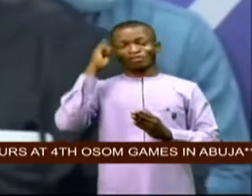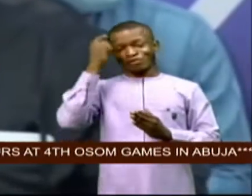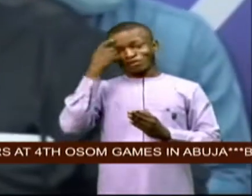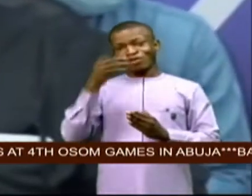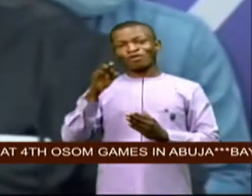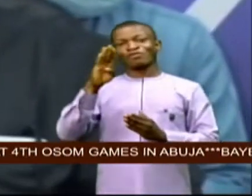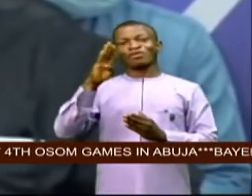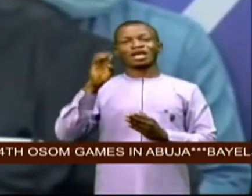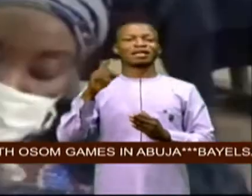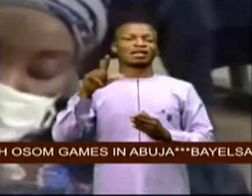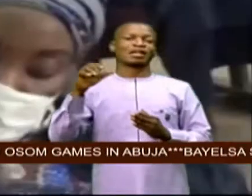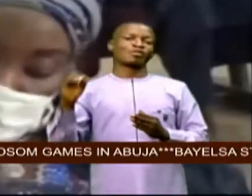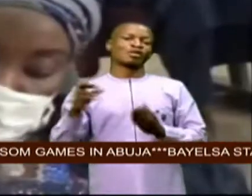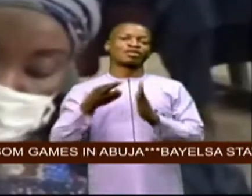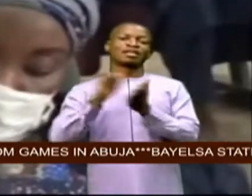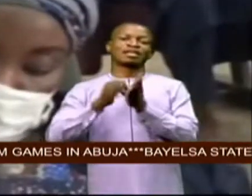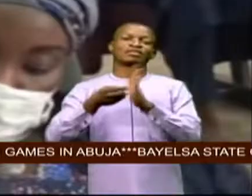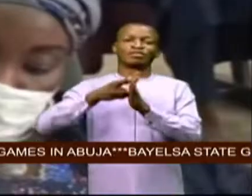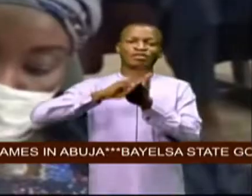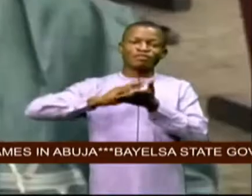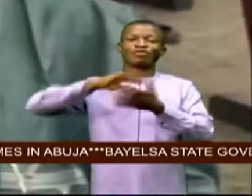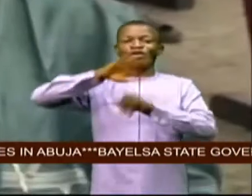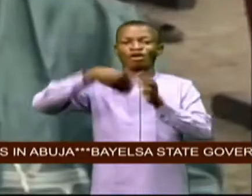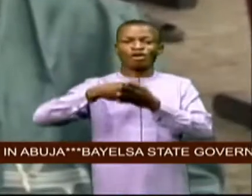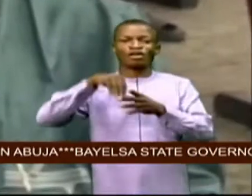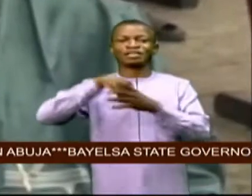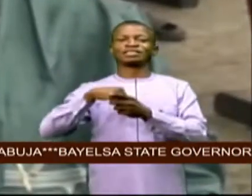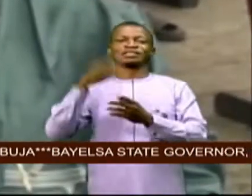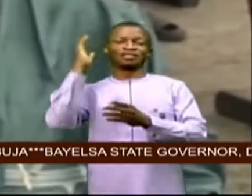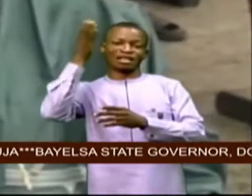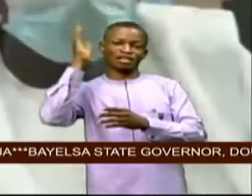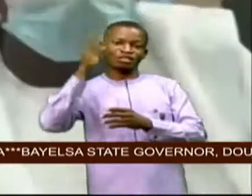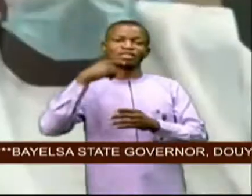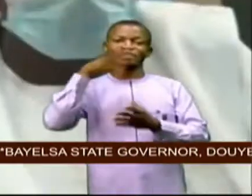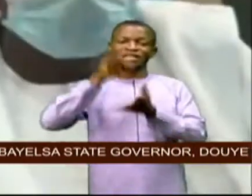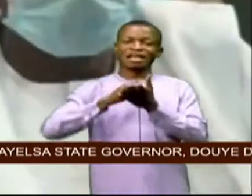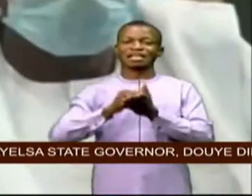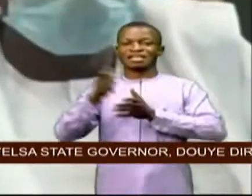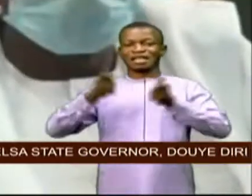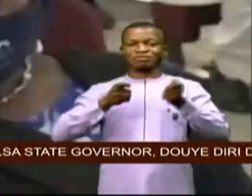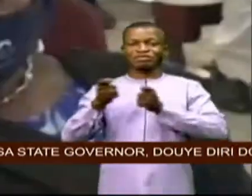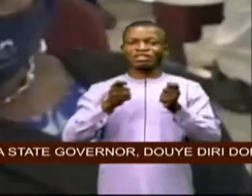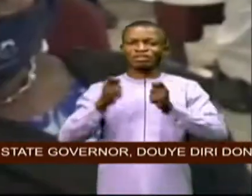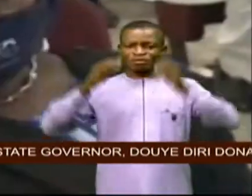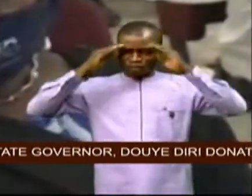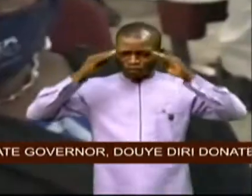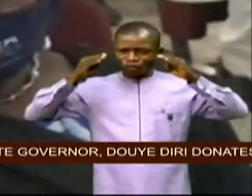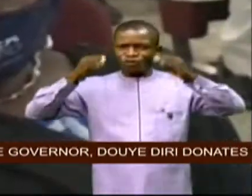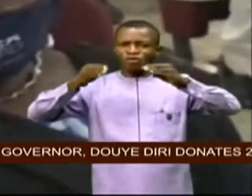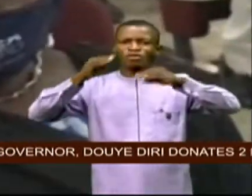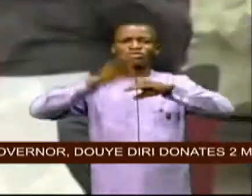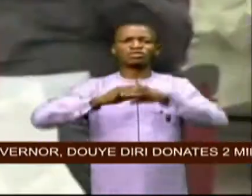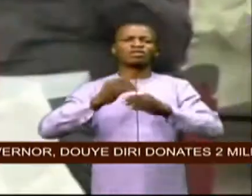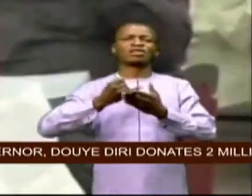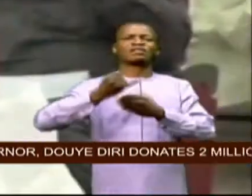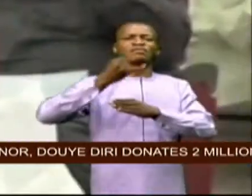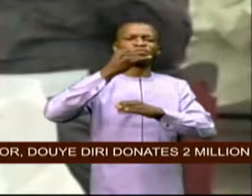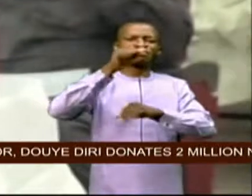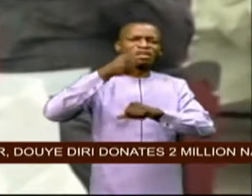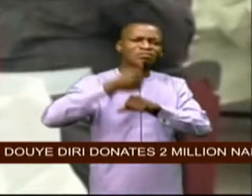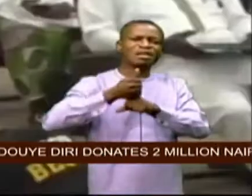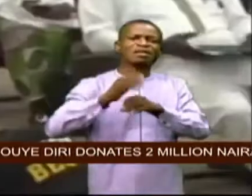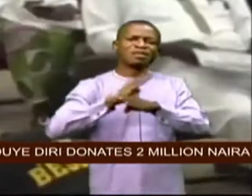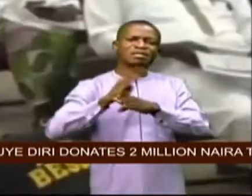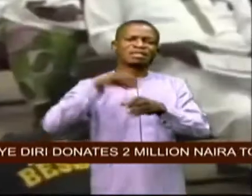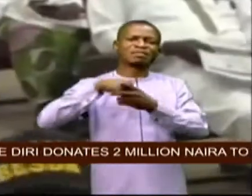strides attained in the education sector of the state says the administration prioritized investment in education within